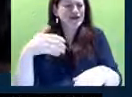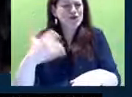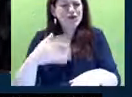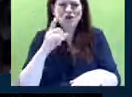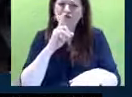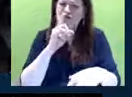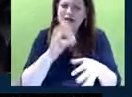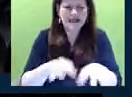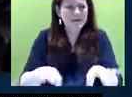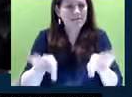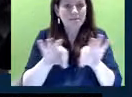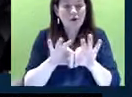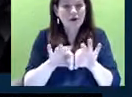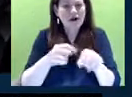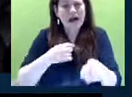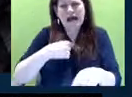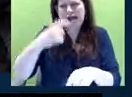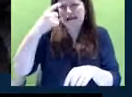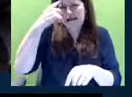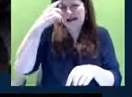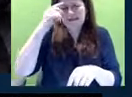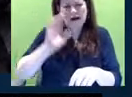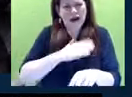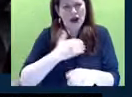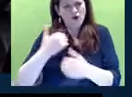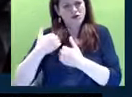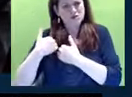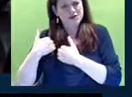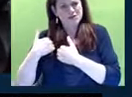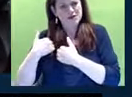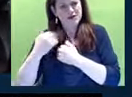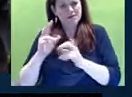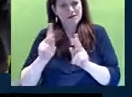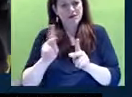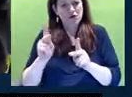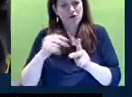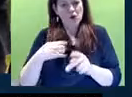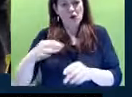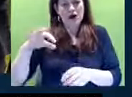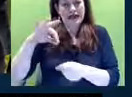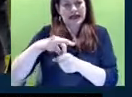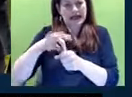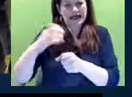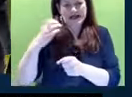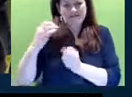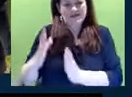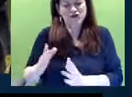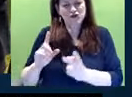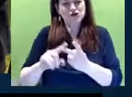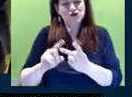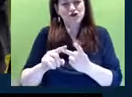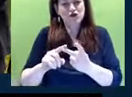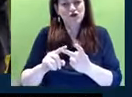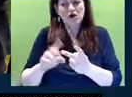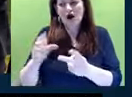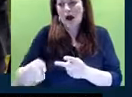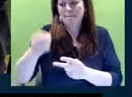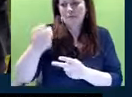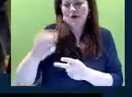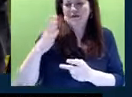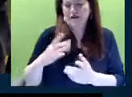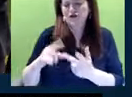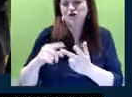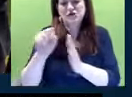important work. When I think about our responsibility, those of us who are elected officials, those of you who are appointed officials and state